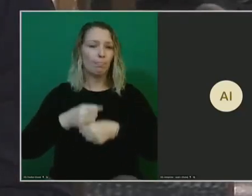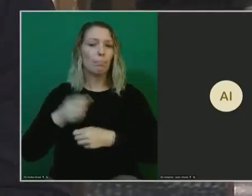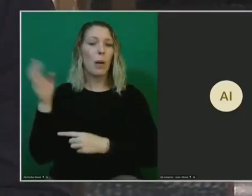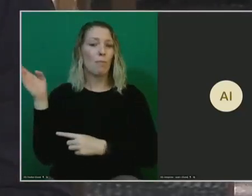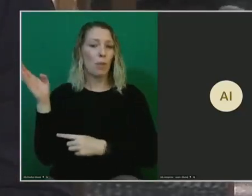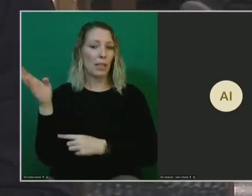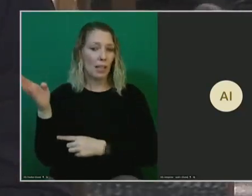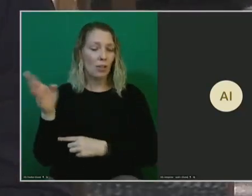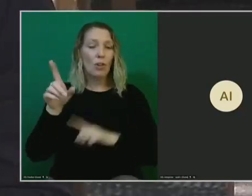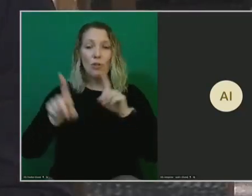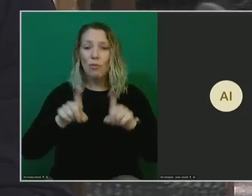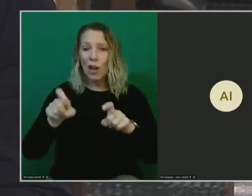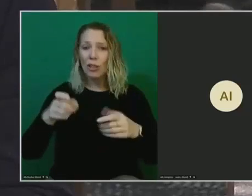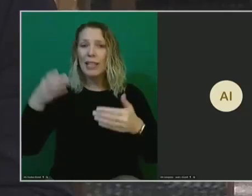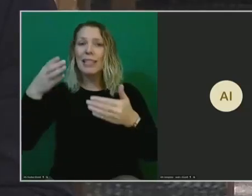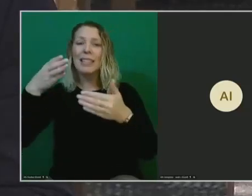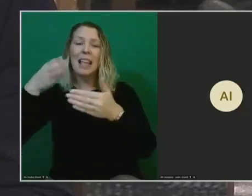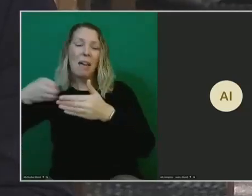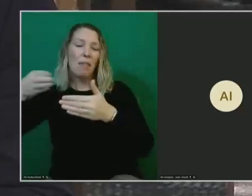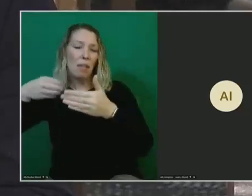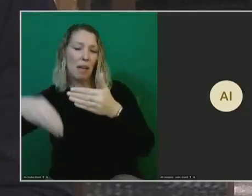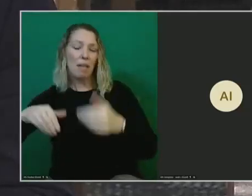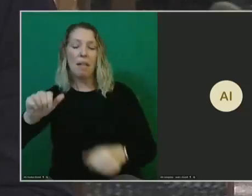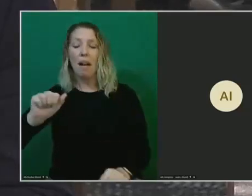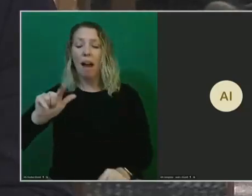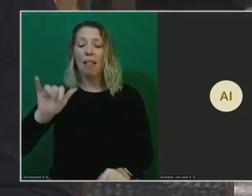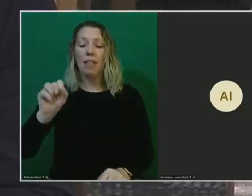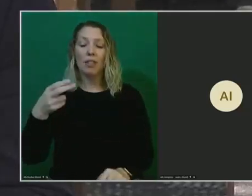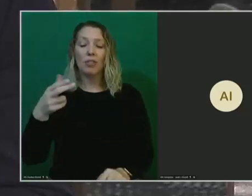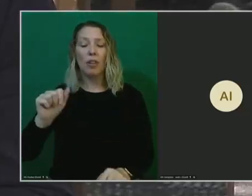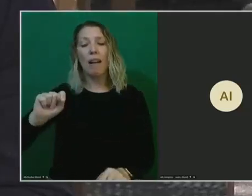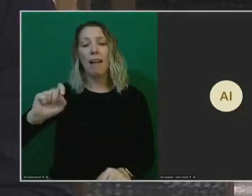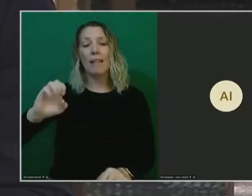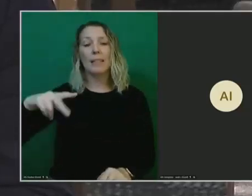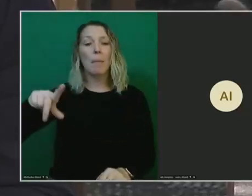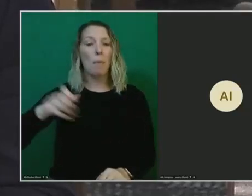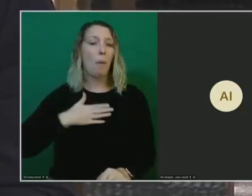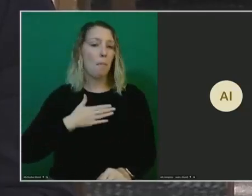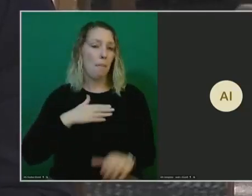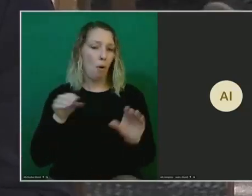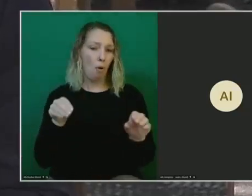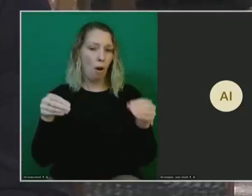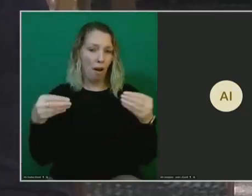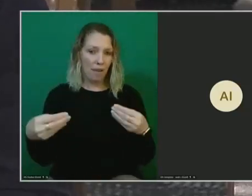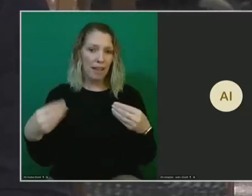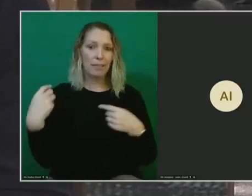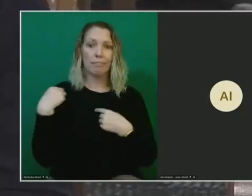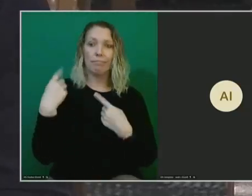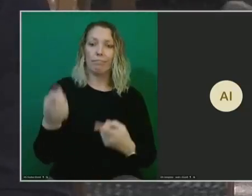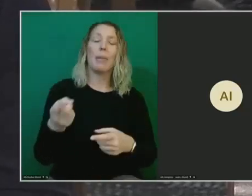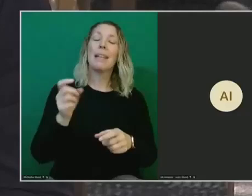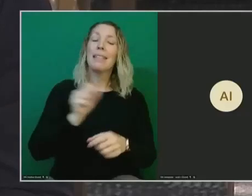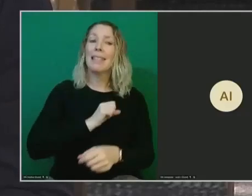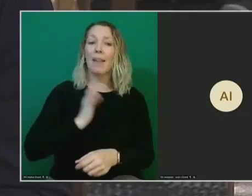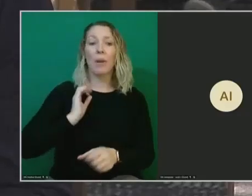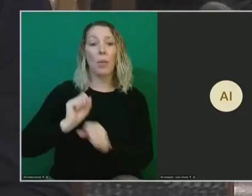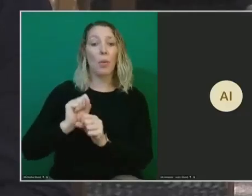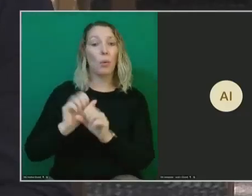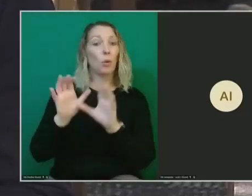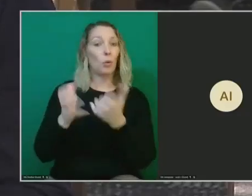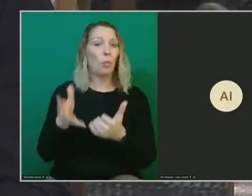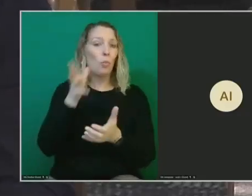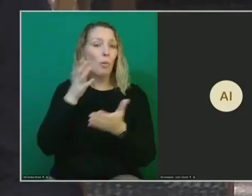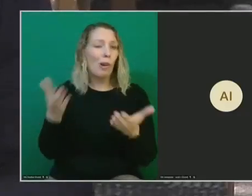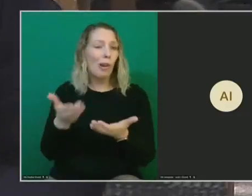questions after the end. We have Alicia Temple from my office who has been staffing the work group and she'll be here to answer any questions